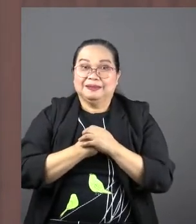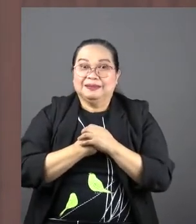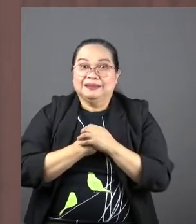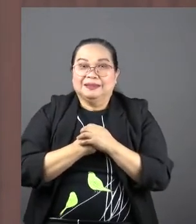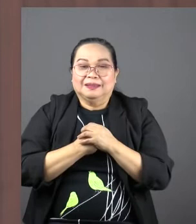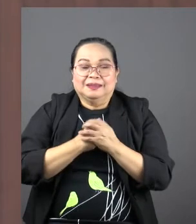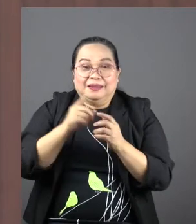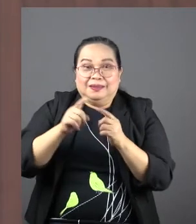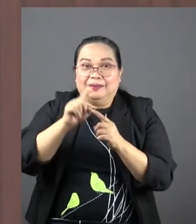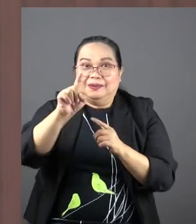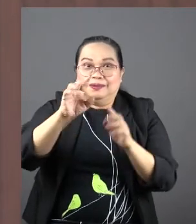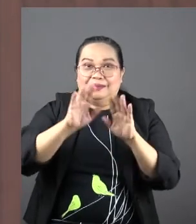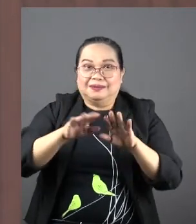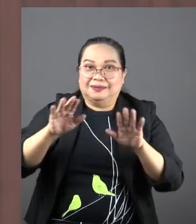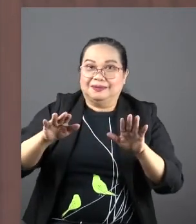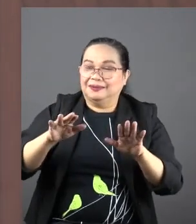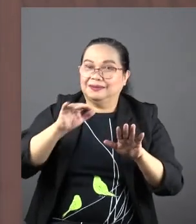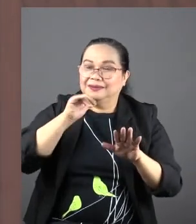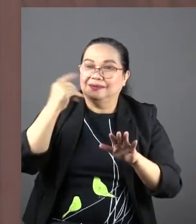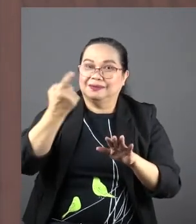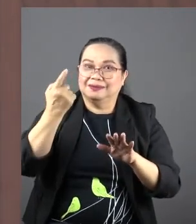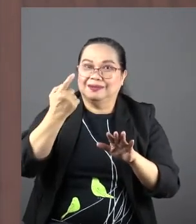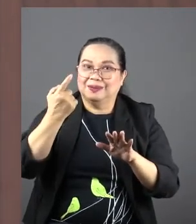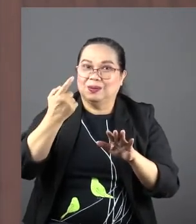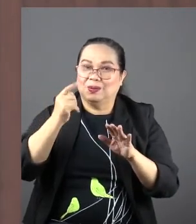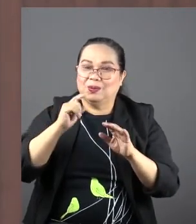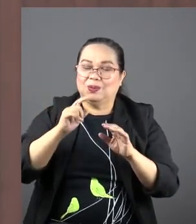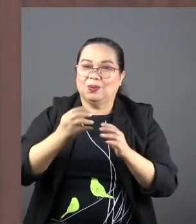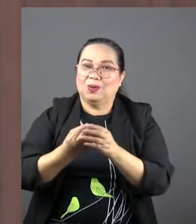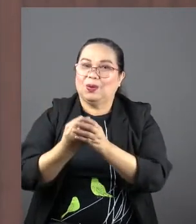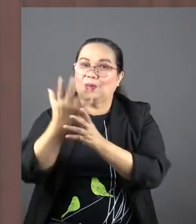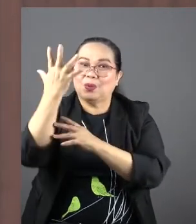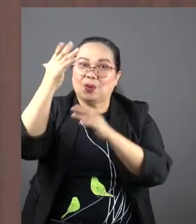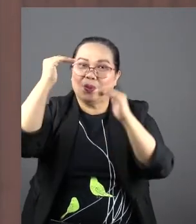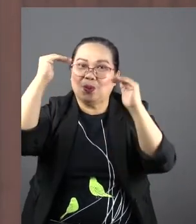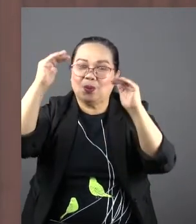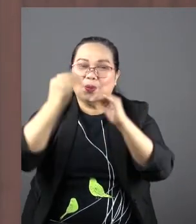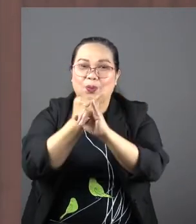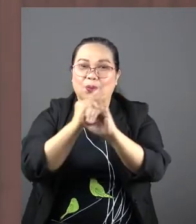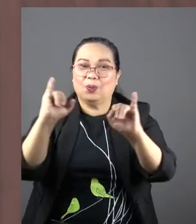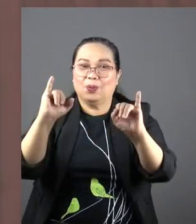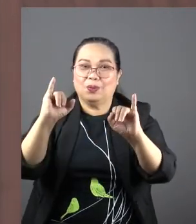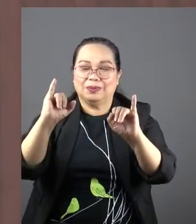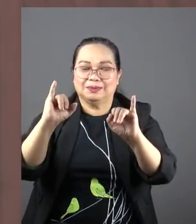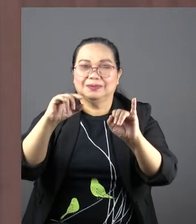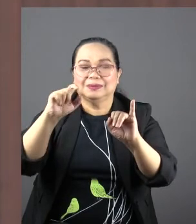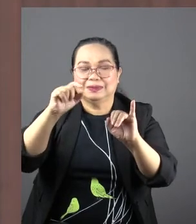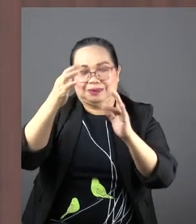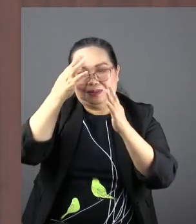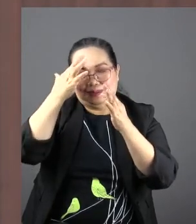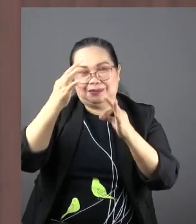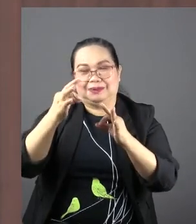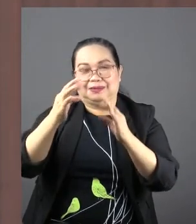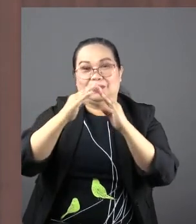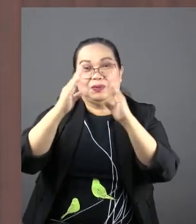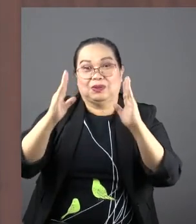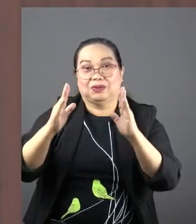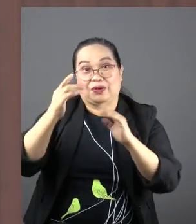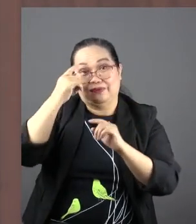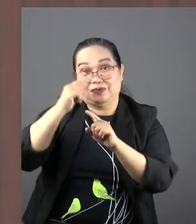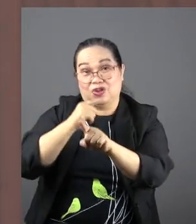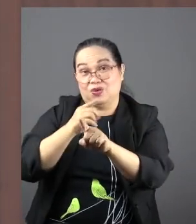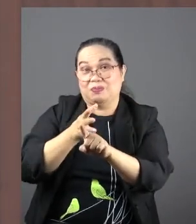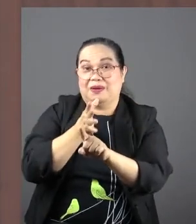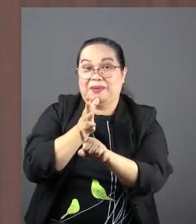When your children not just flap their wings, but they actually say, I need to decide on the house for you,